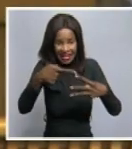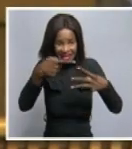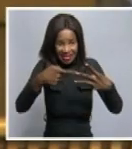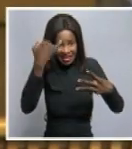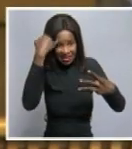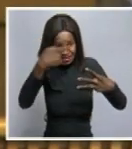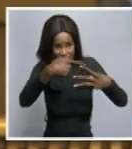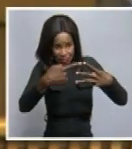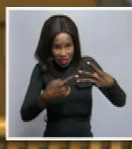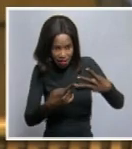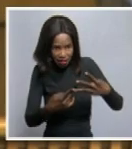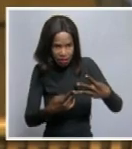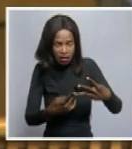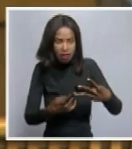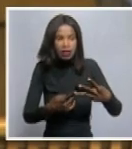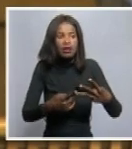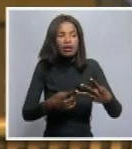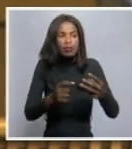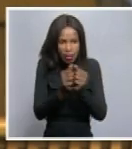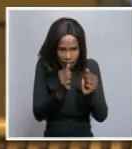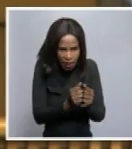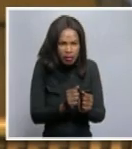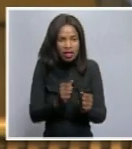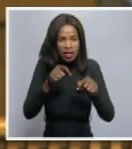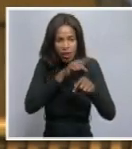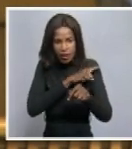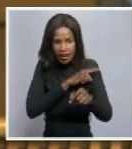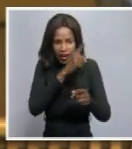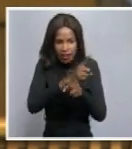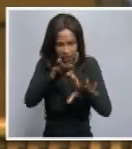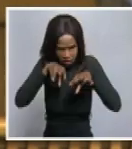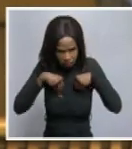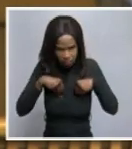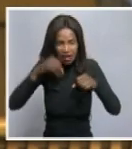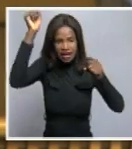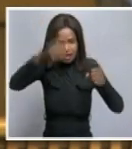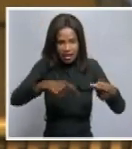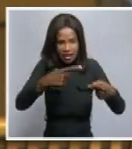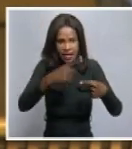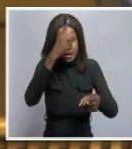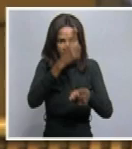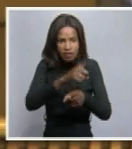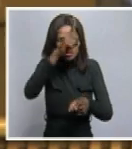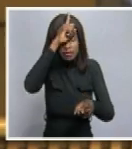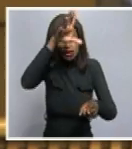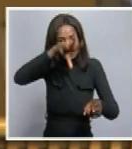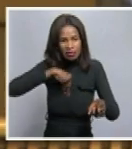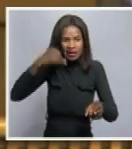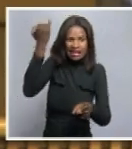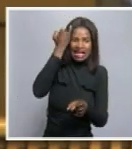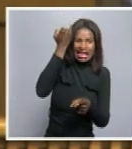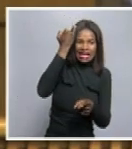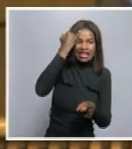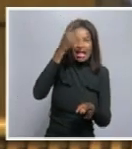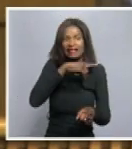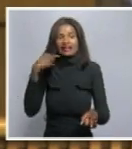as we are here, we know that the Germans have agreed that they have committed a genocide in Namibia. That is in line